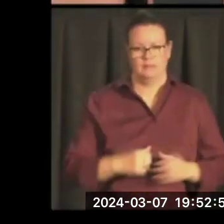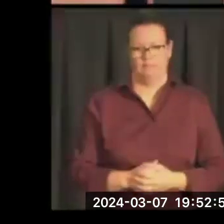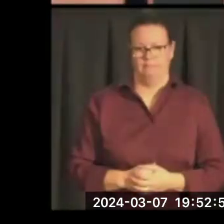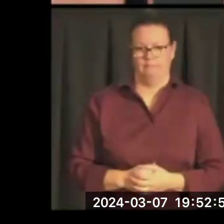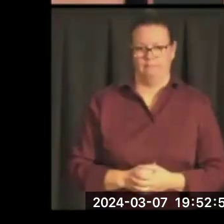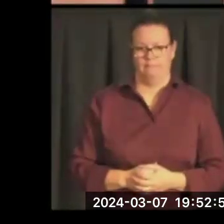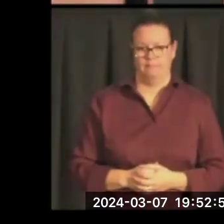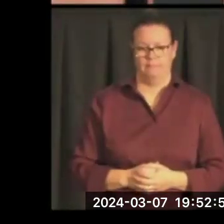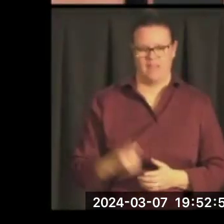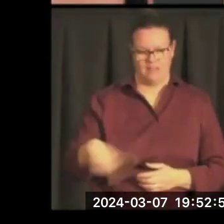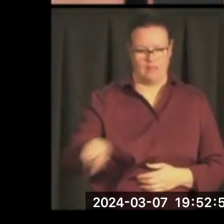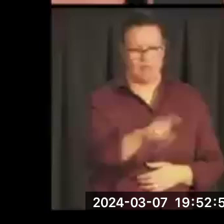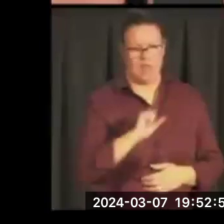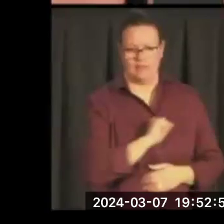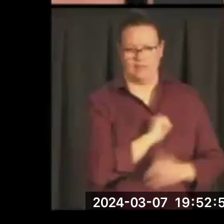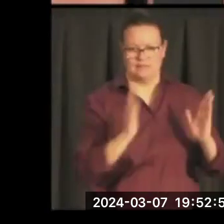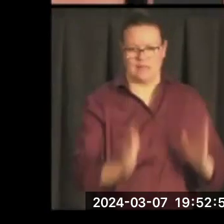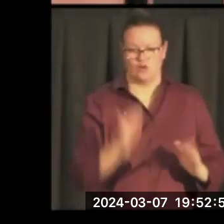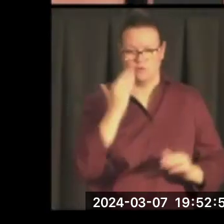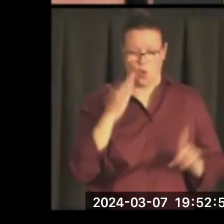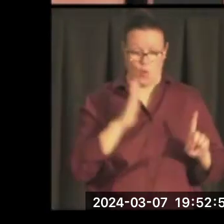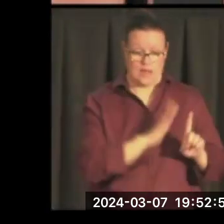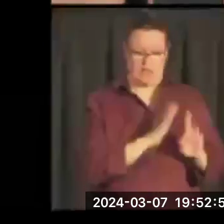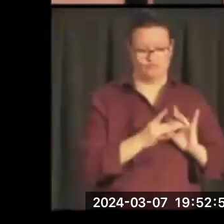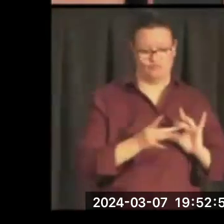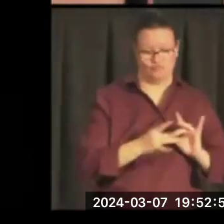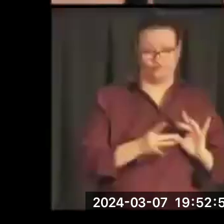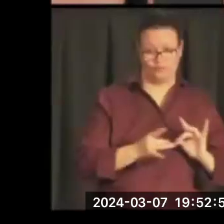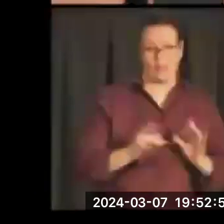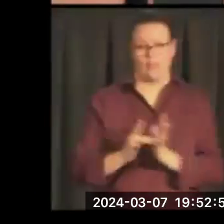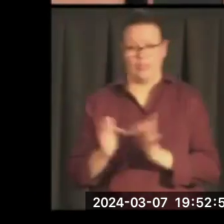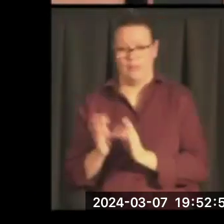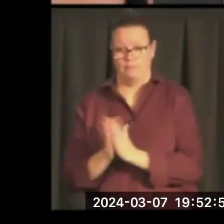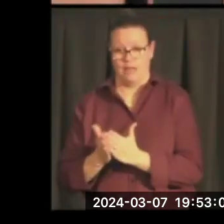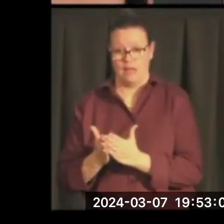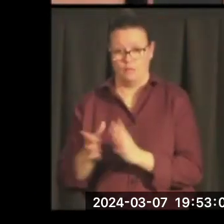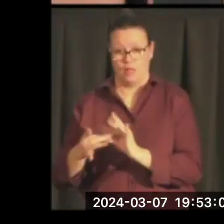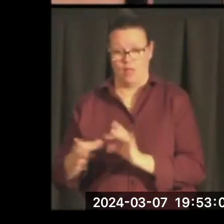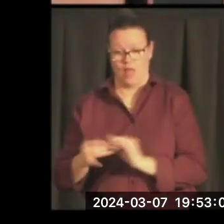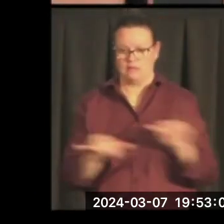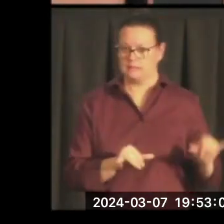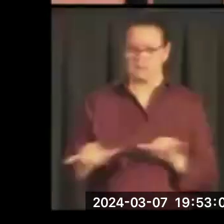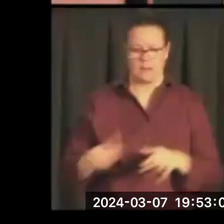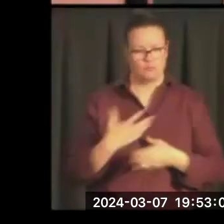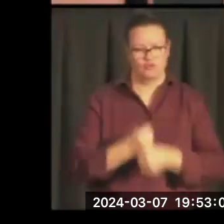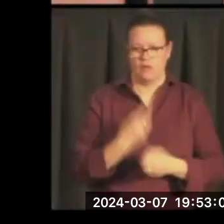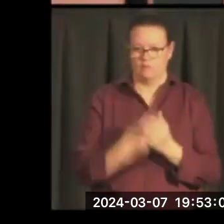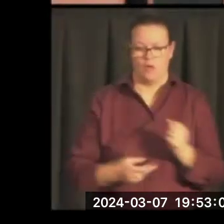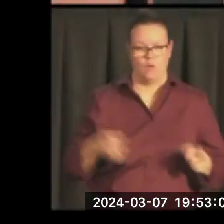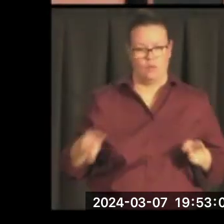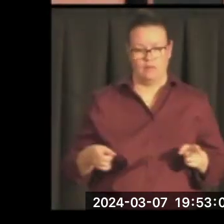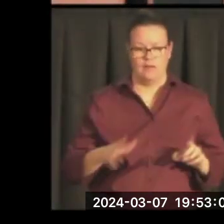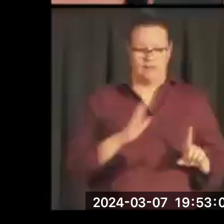They know his word is like the Bible. They trust his motives. They listen to his advice.